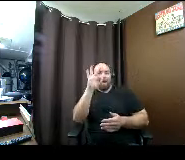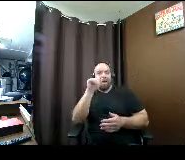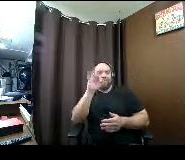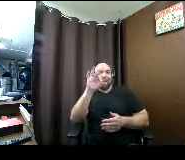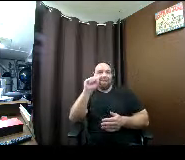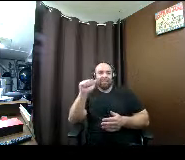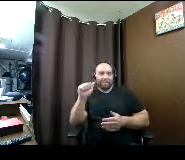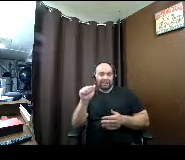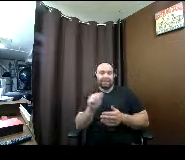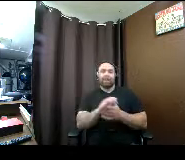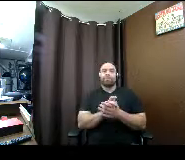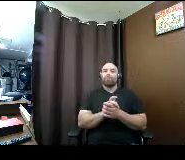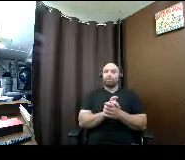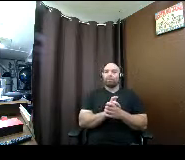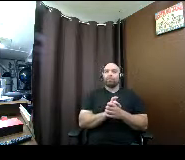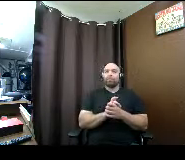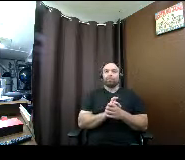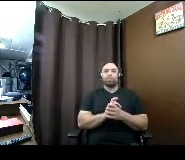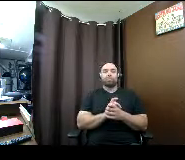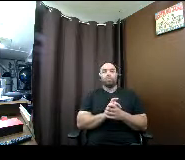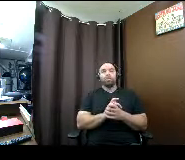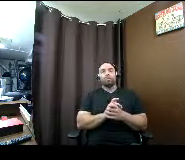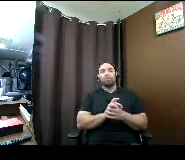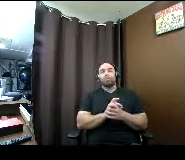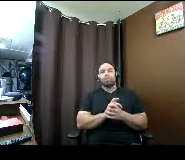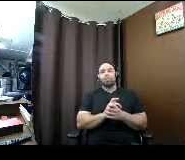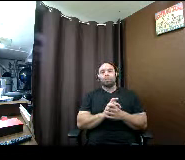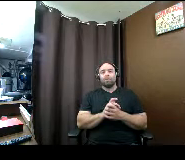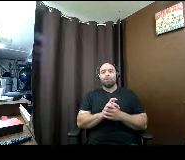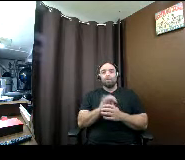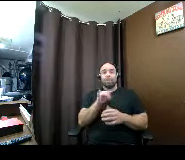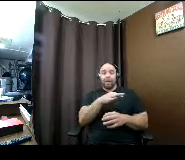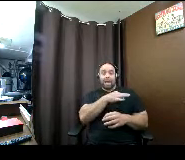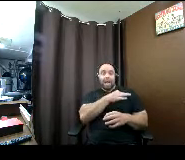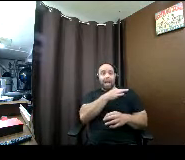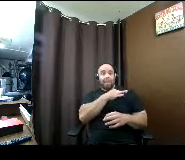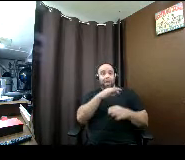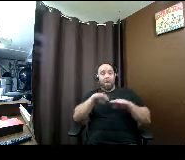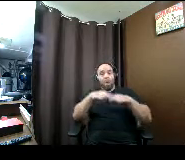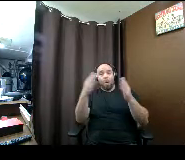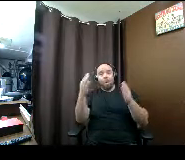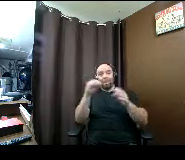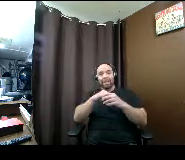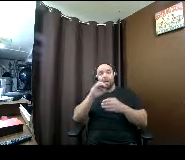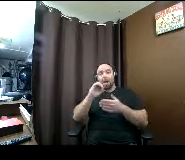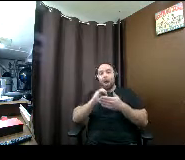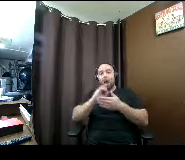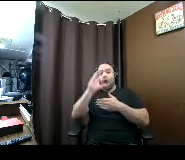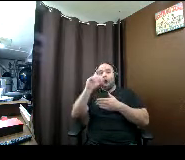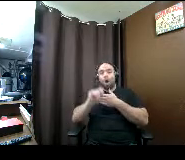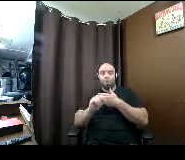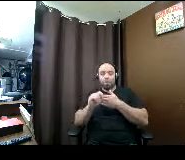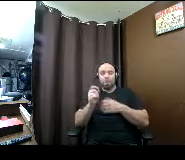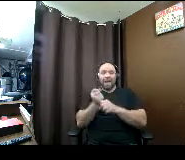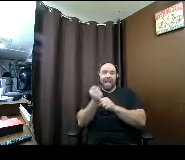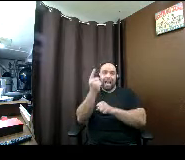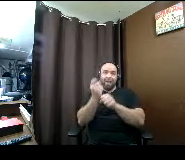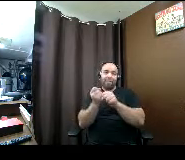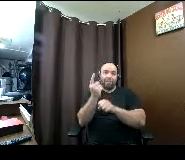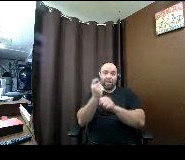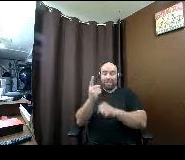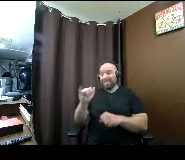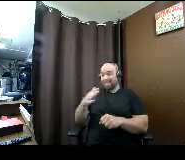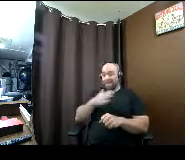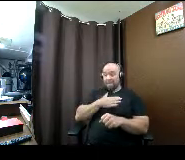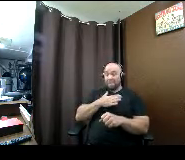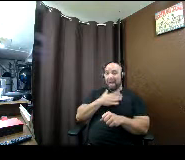daca status the application opens in october every year like my favorite month is october because uh